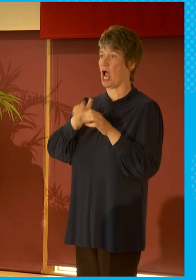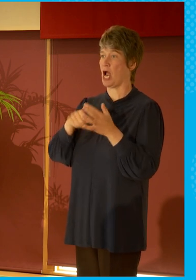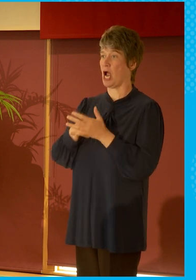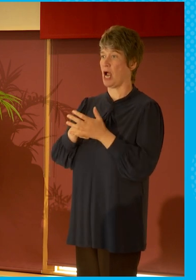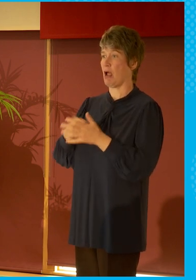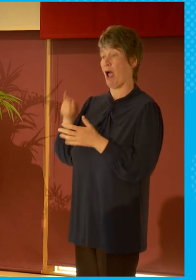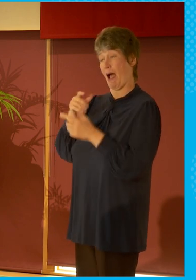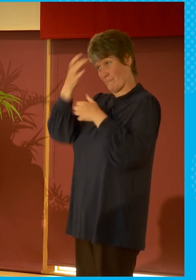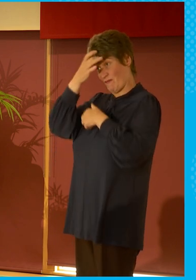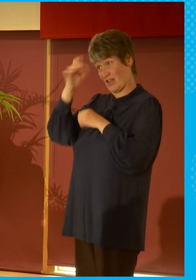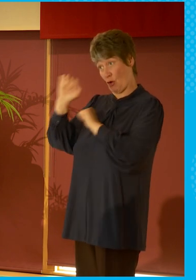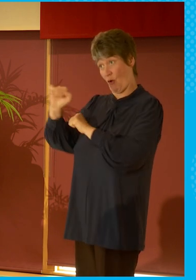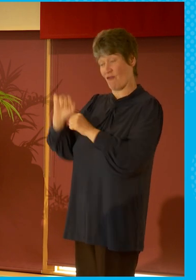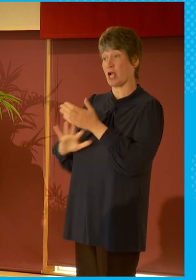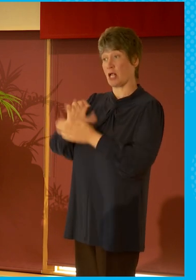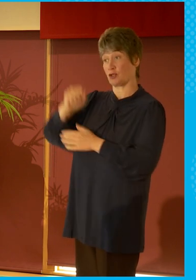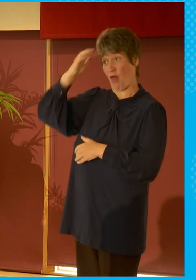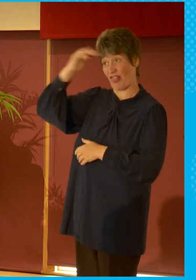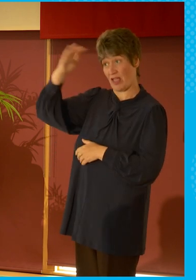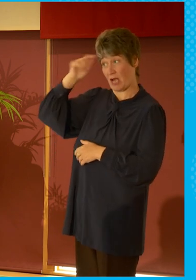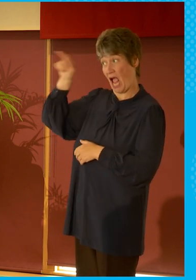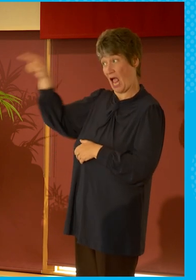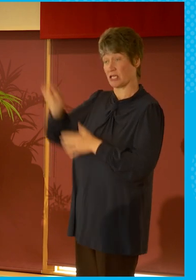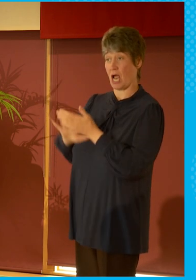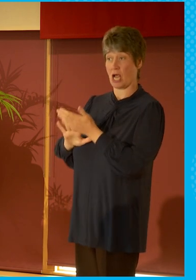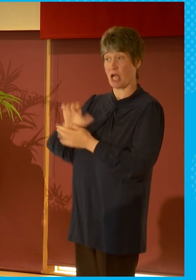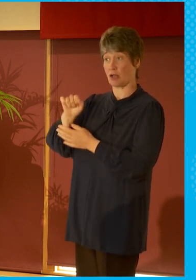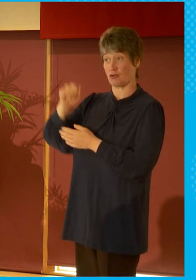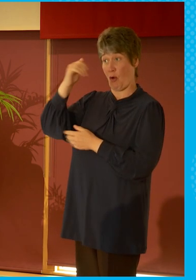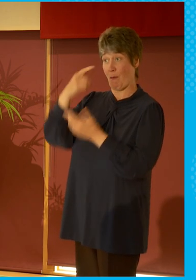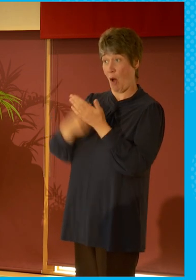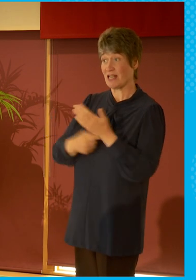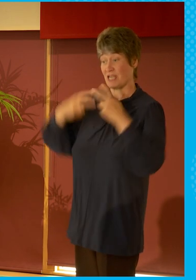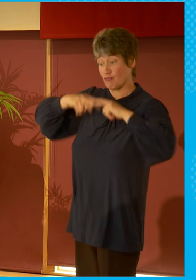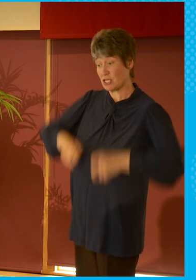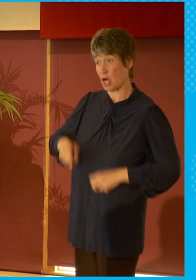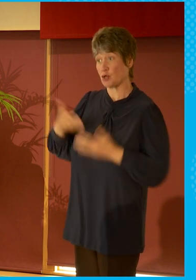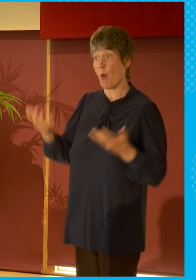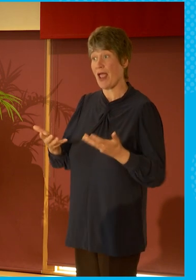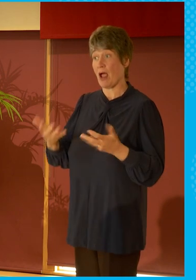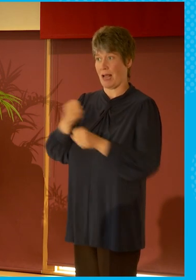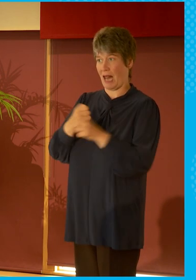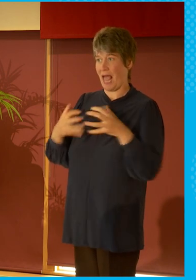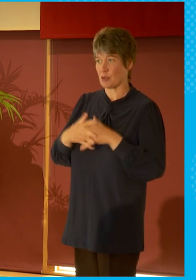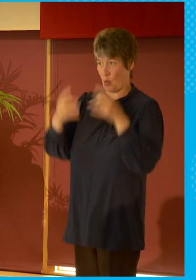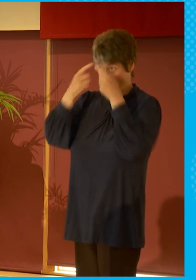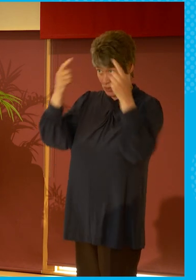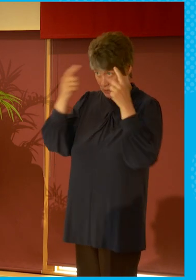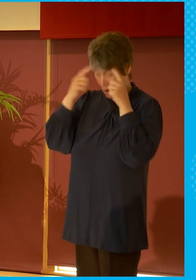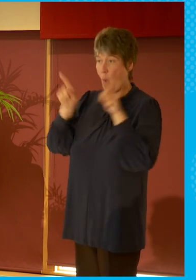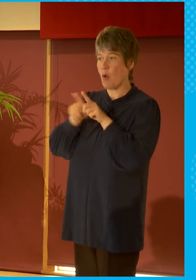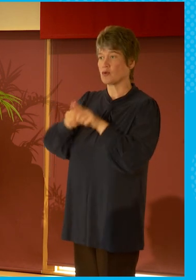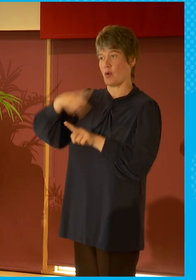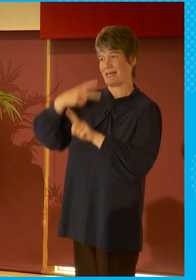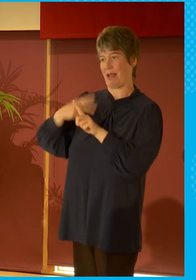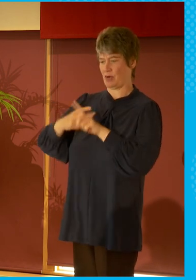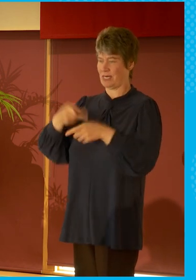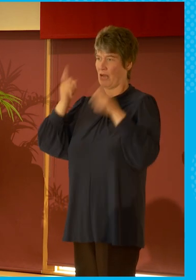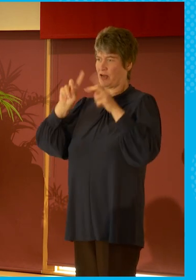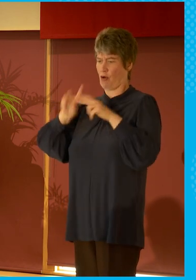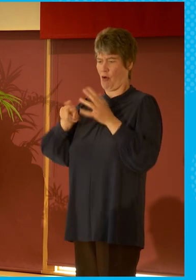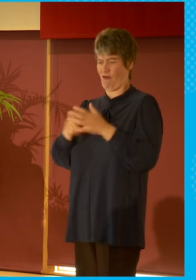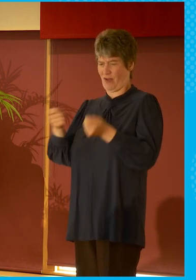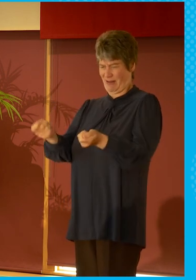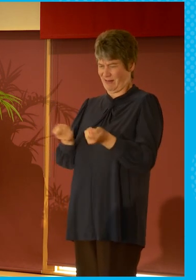at the Centre for Cultural Policy Research at the University of Glasgow and Deputy Director of CREATE-E,